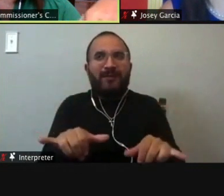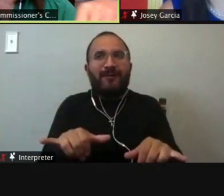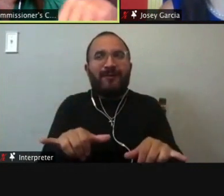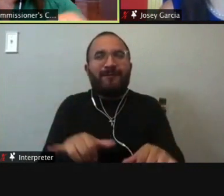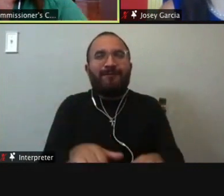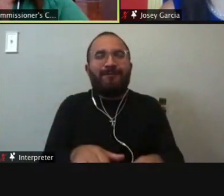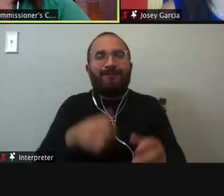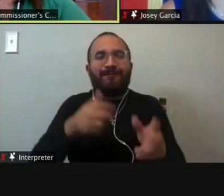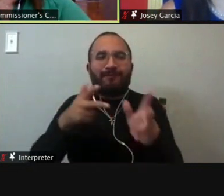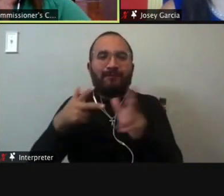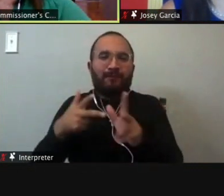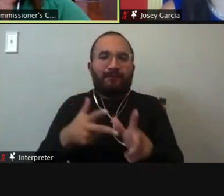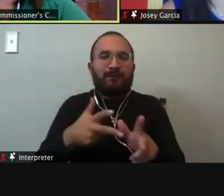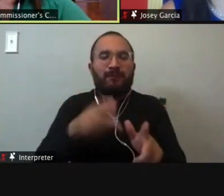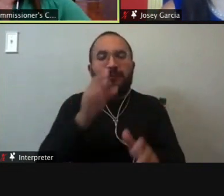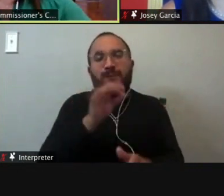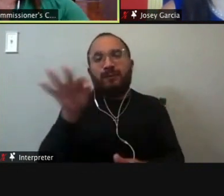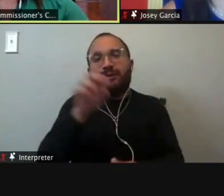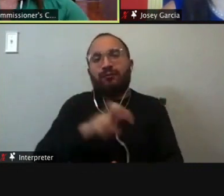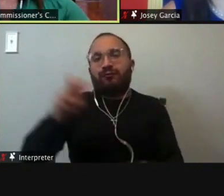And I think that will also make an improvement.